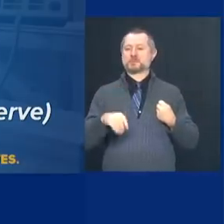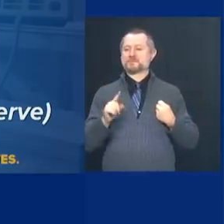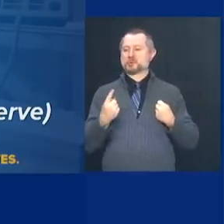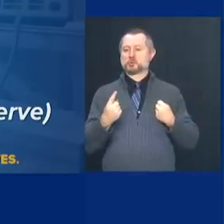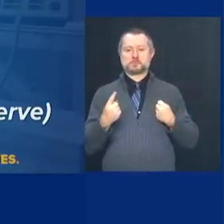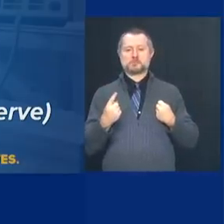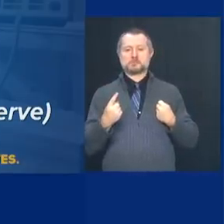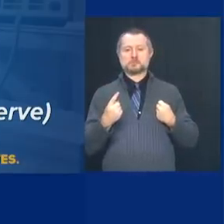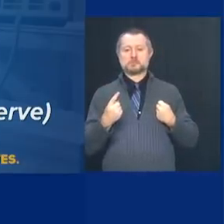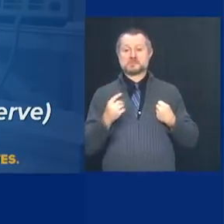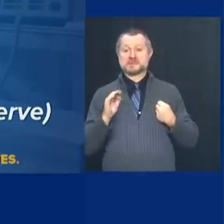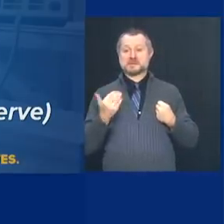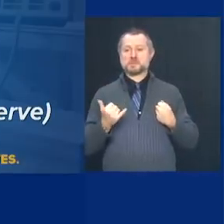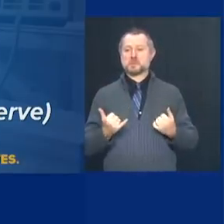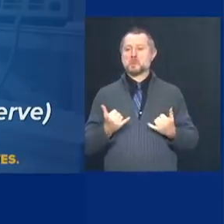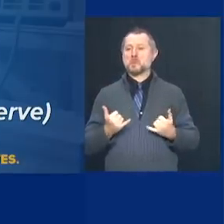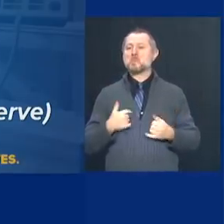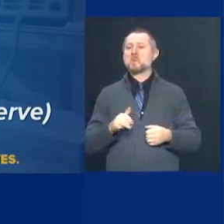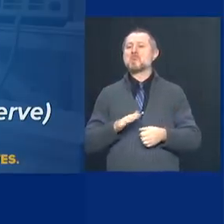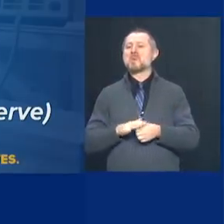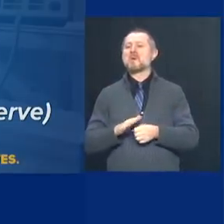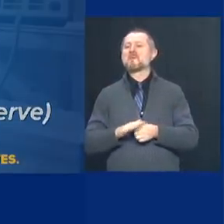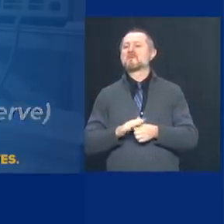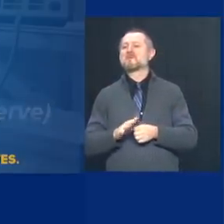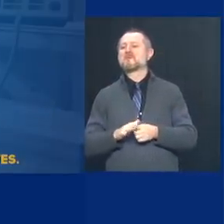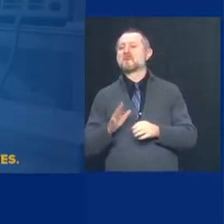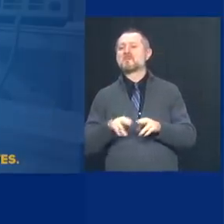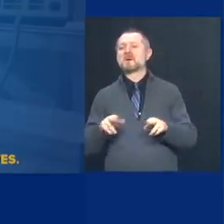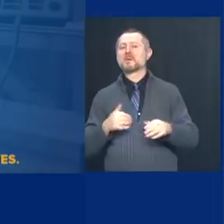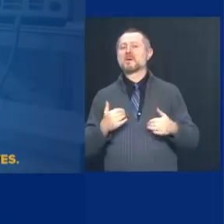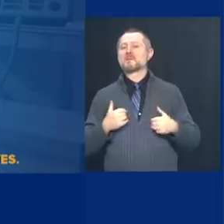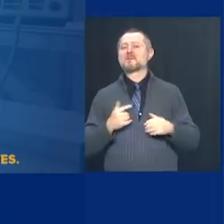capacity criticality at this moment.